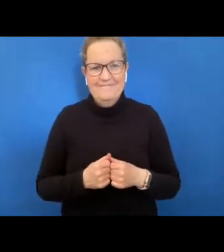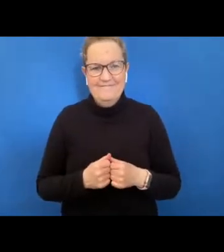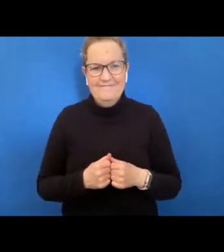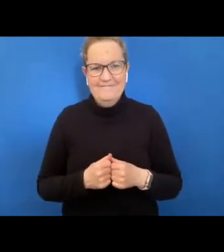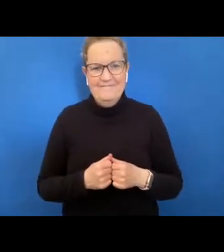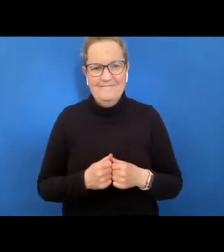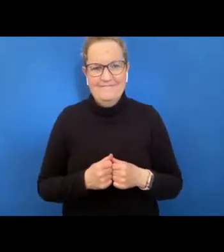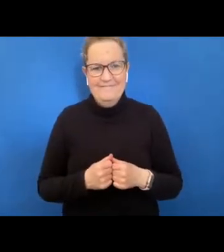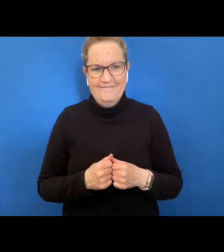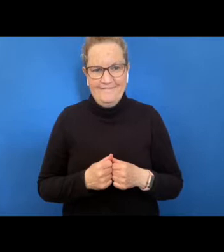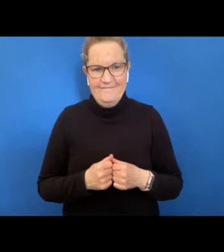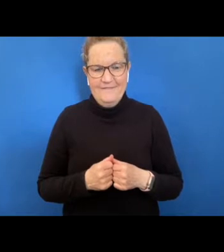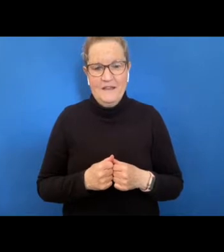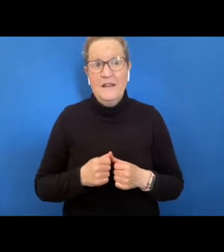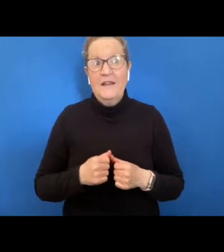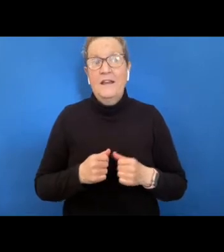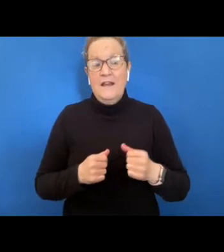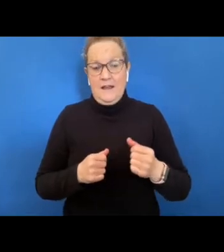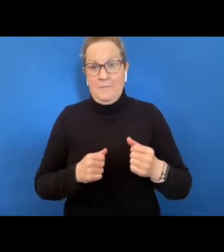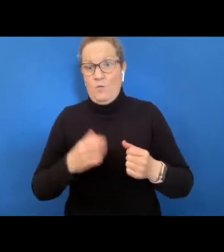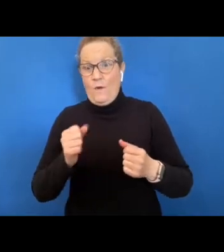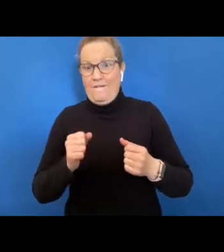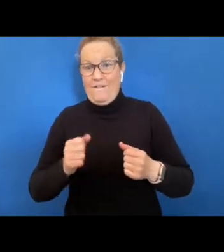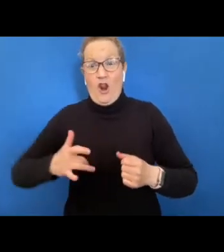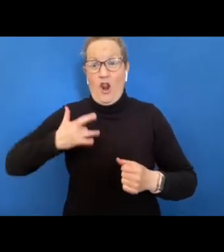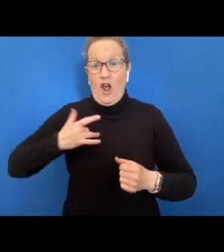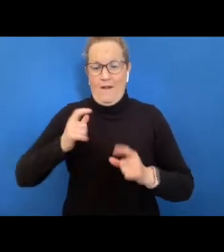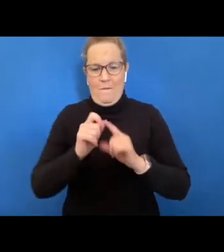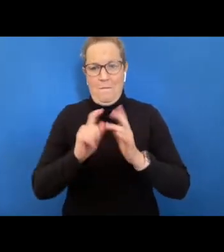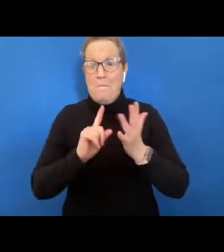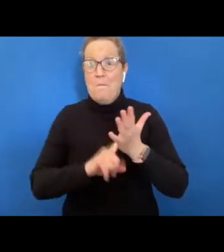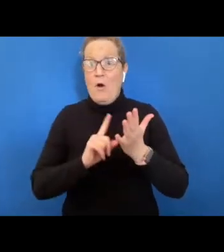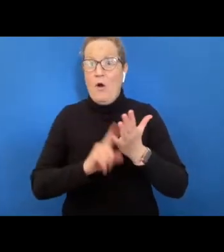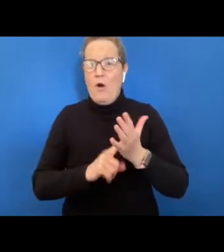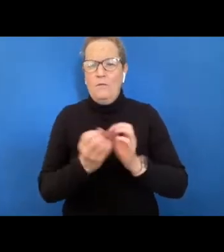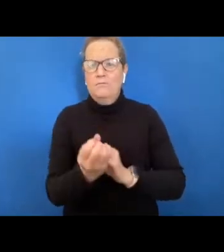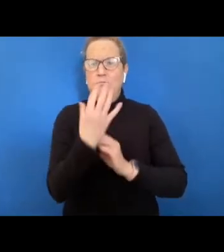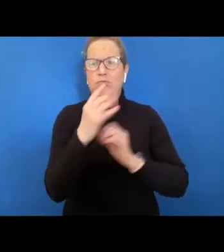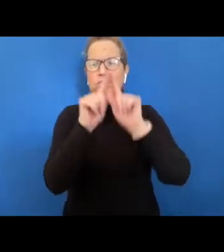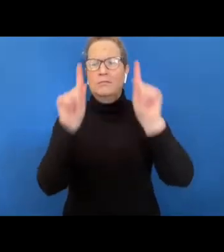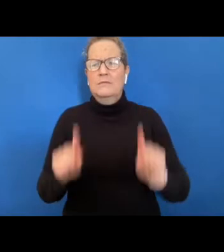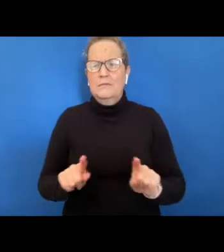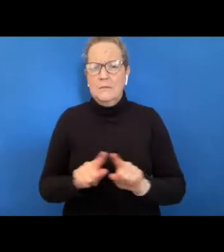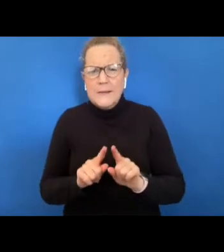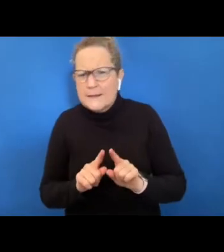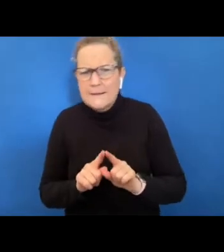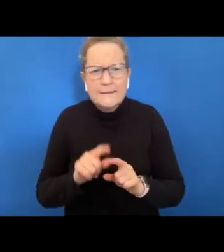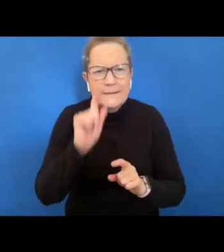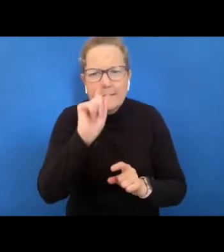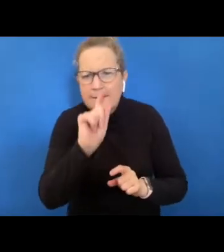mentioned to you that we've got live polling this will be going throughout the session to encourage people to